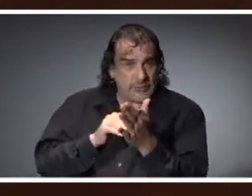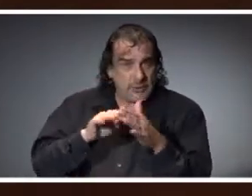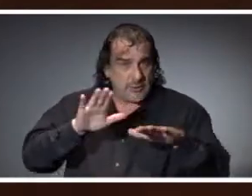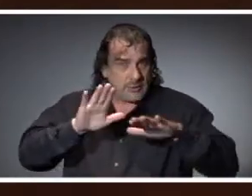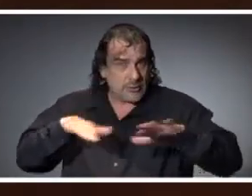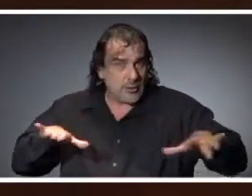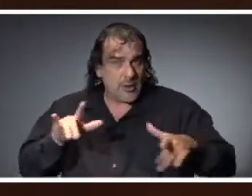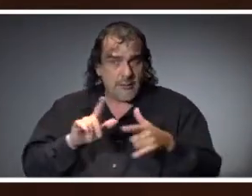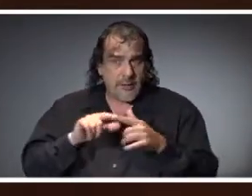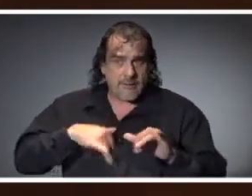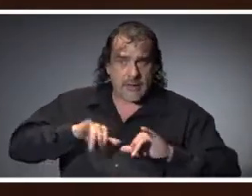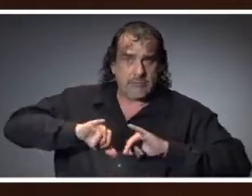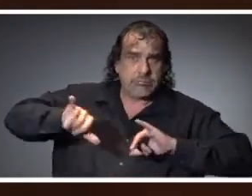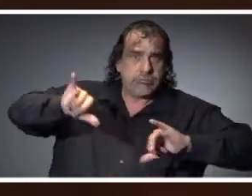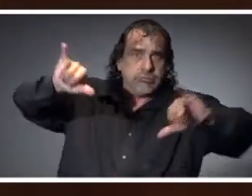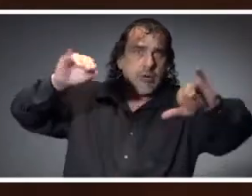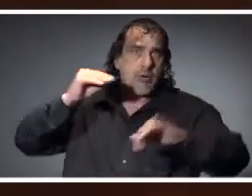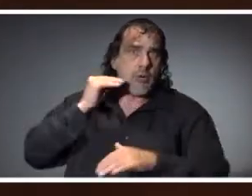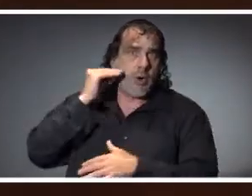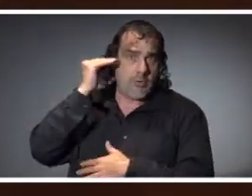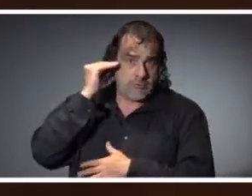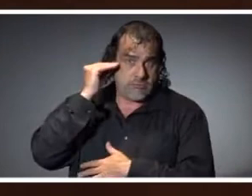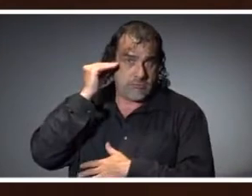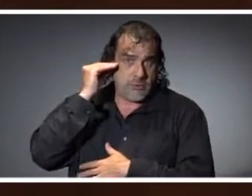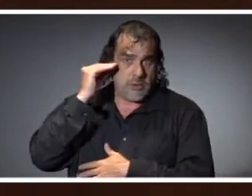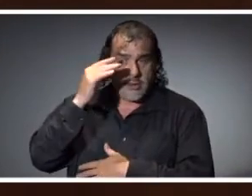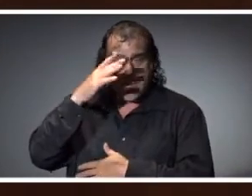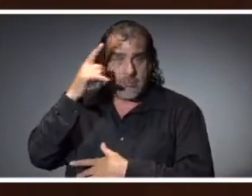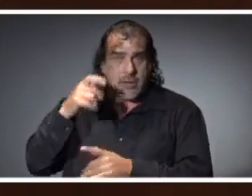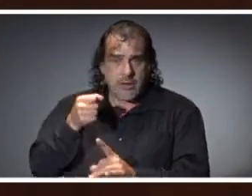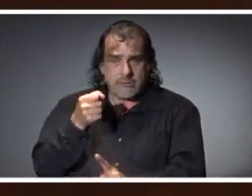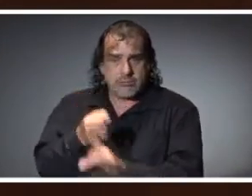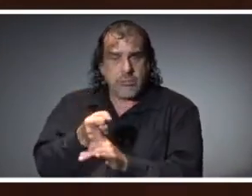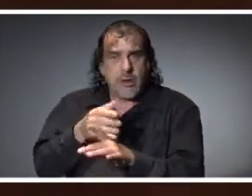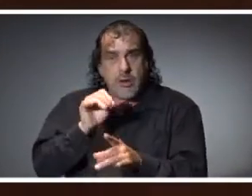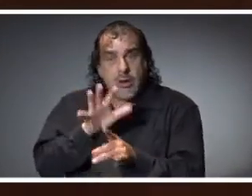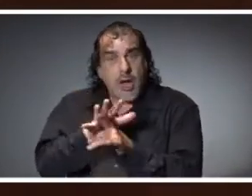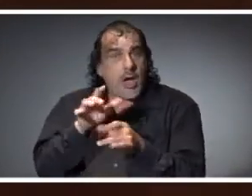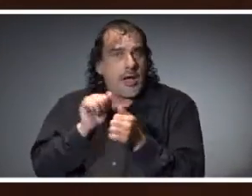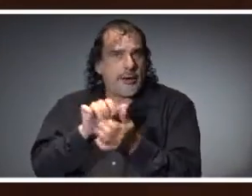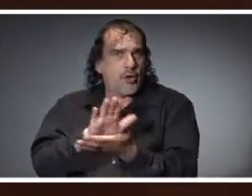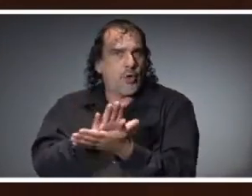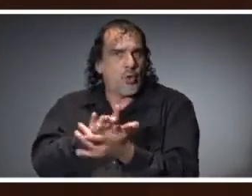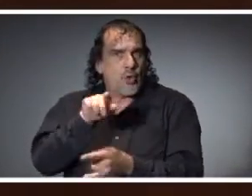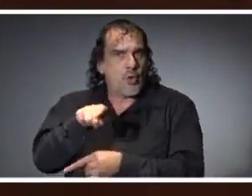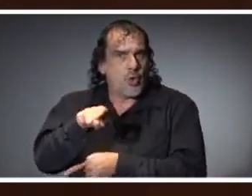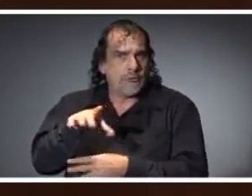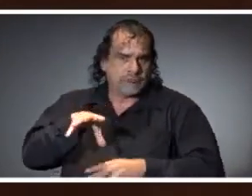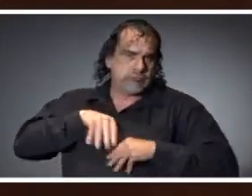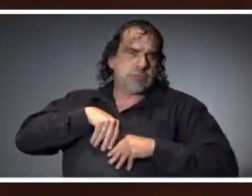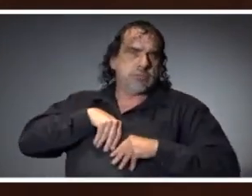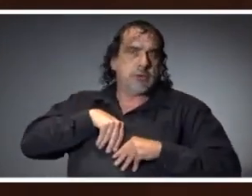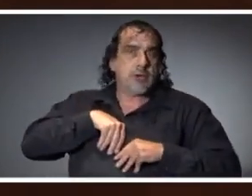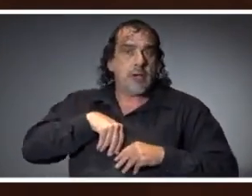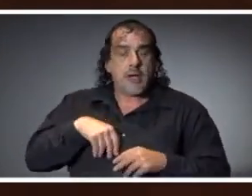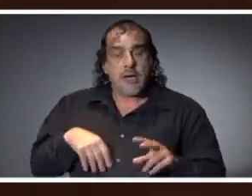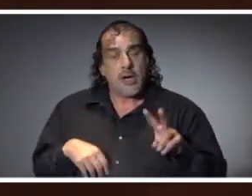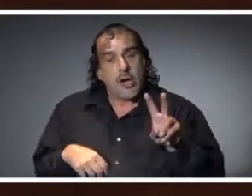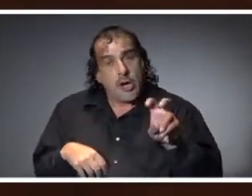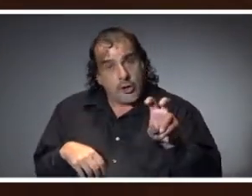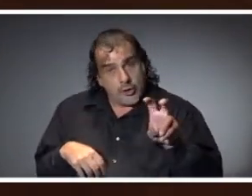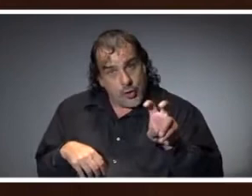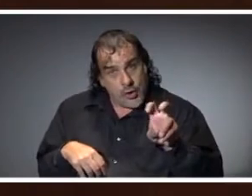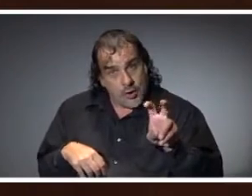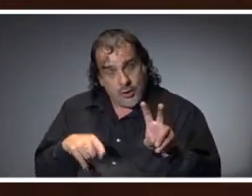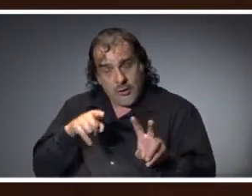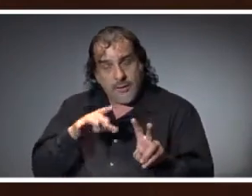quarantine as a result of exposures in the school setting, and about 200 individual cases that